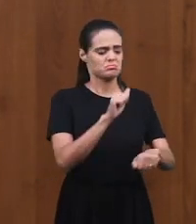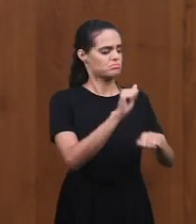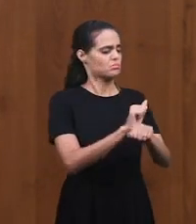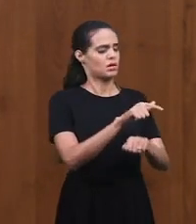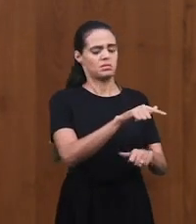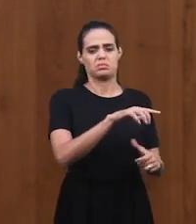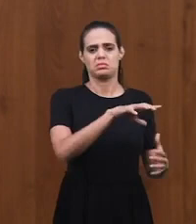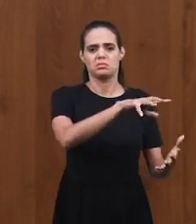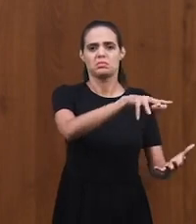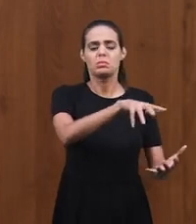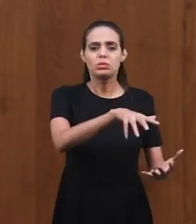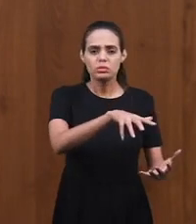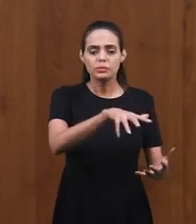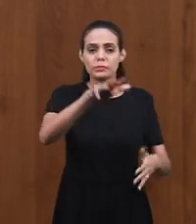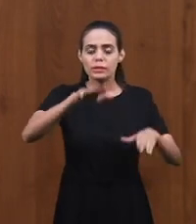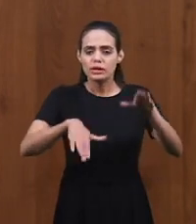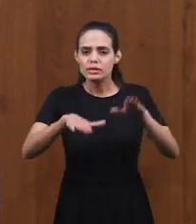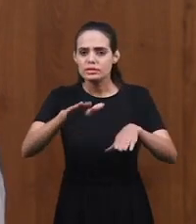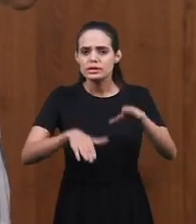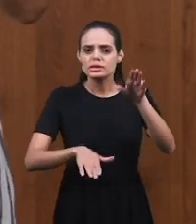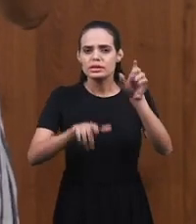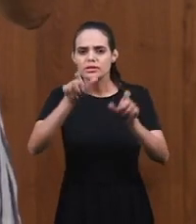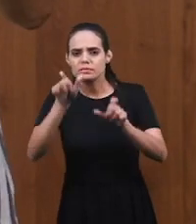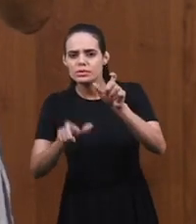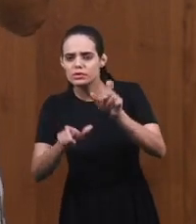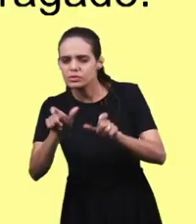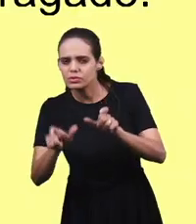Because there's so many things out there.